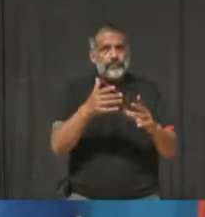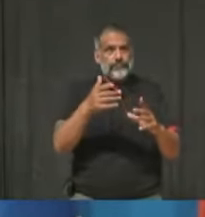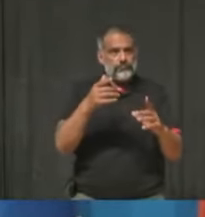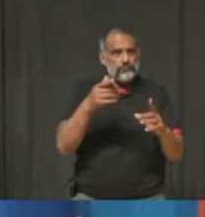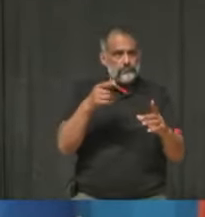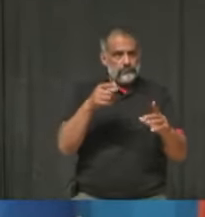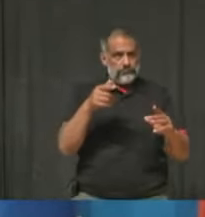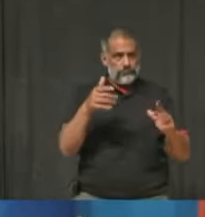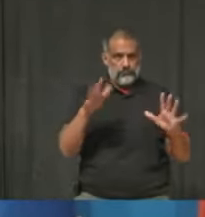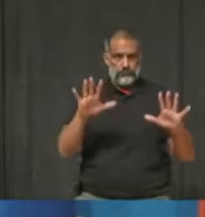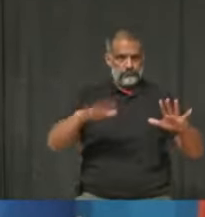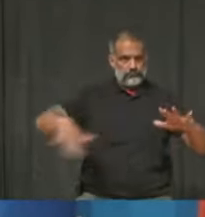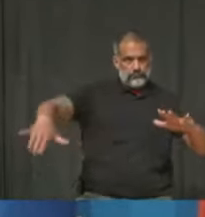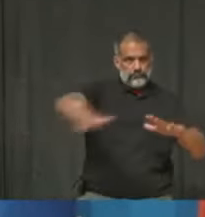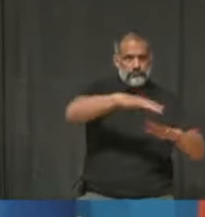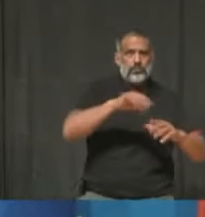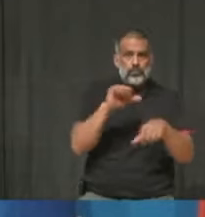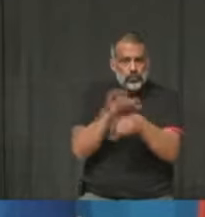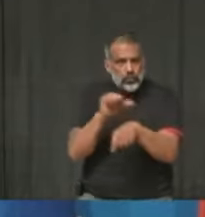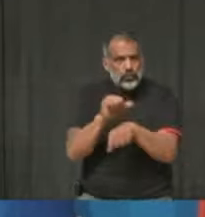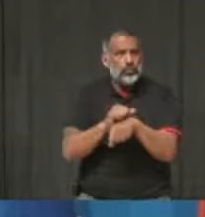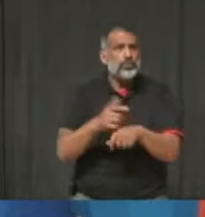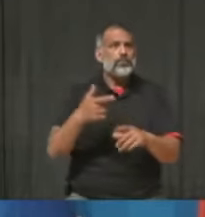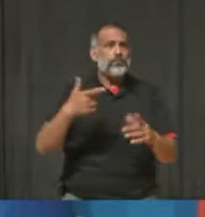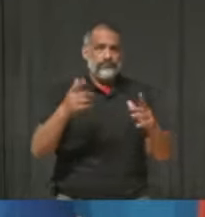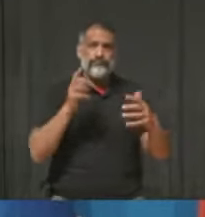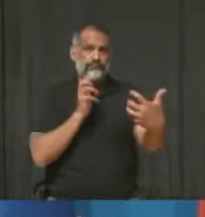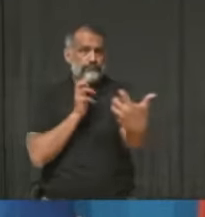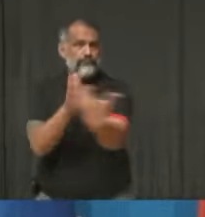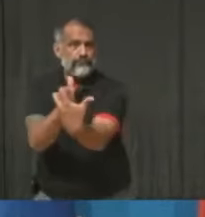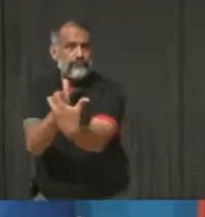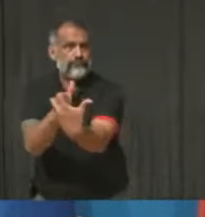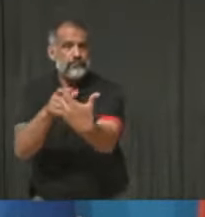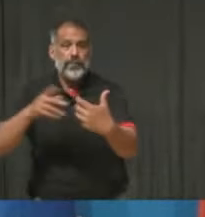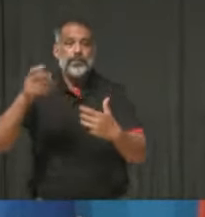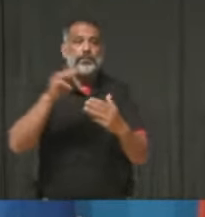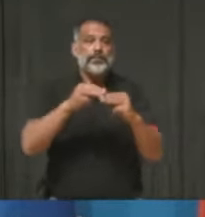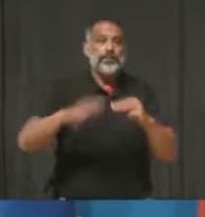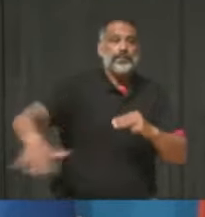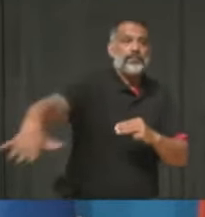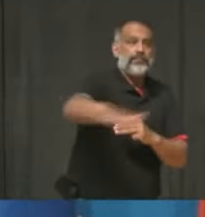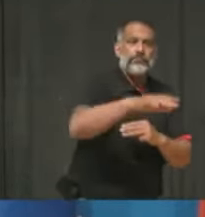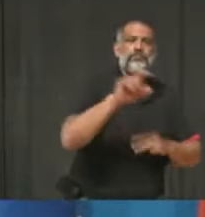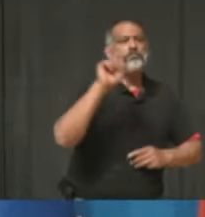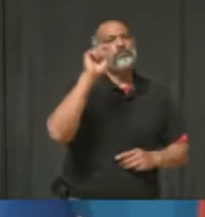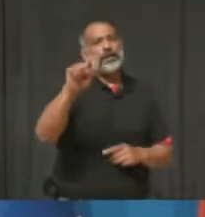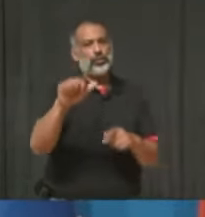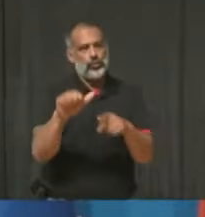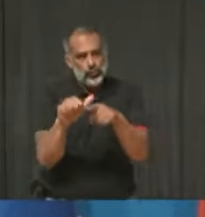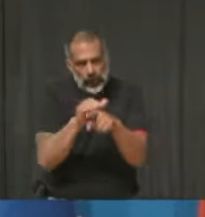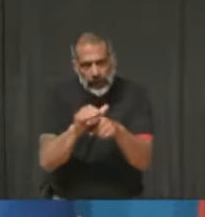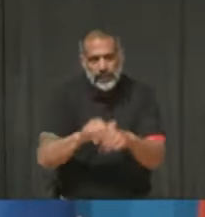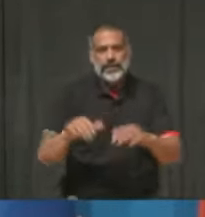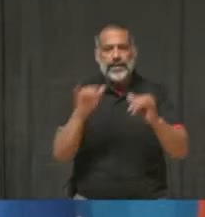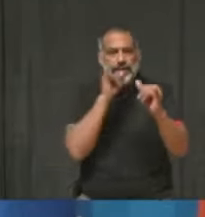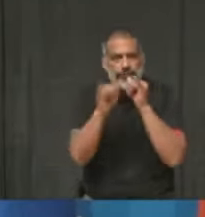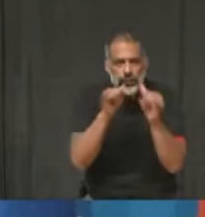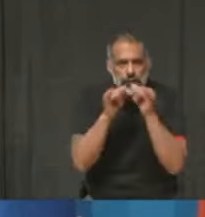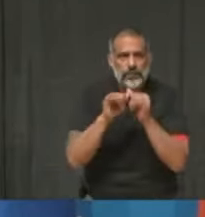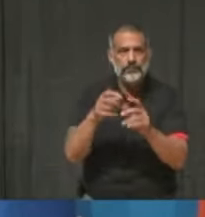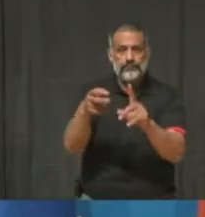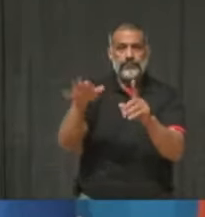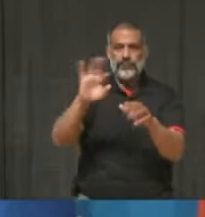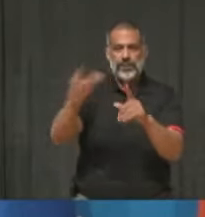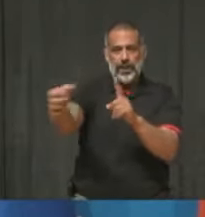work to do to better recruit, better train, offer leadership positions to everyone, people